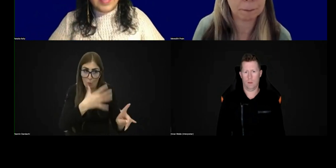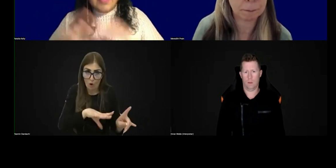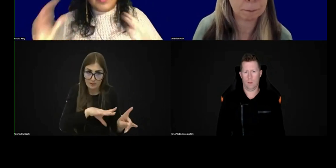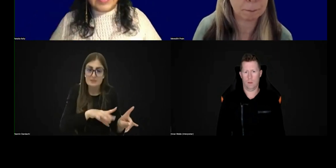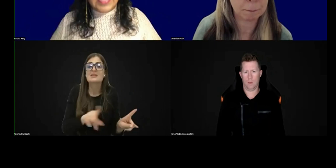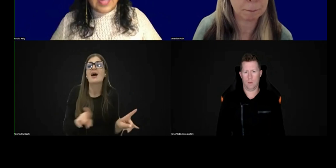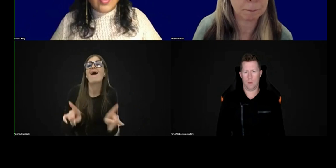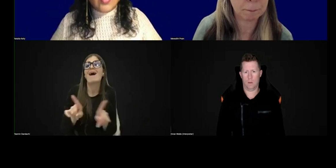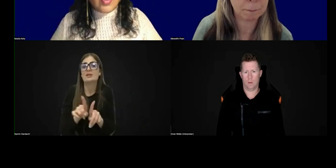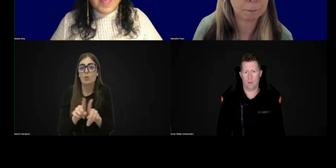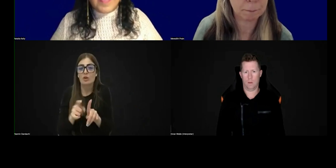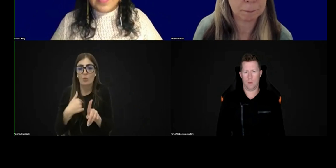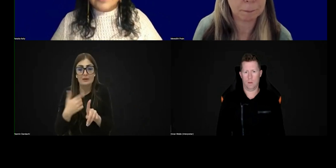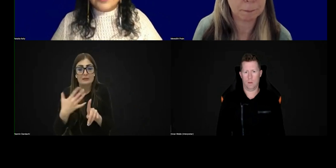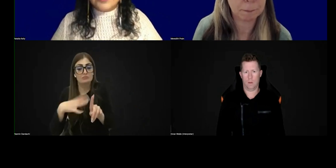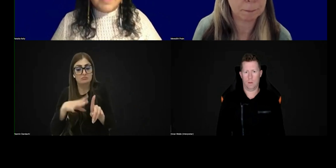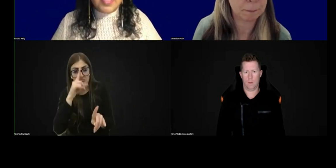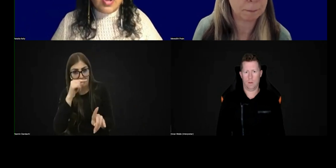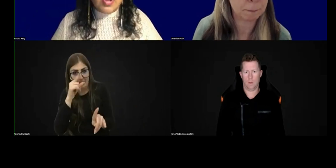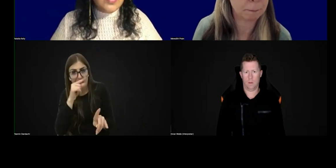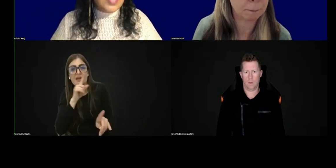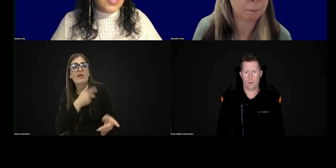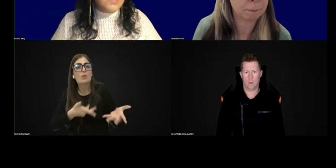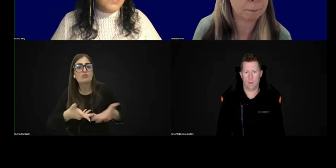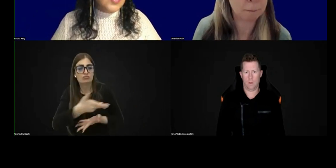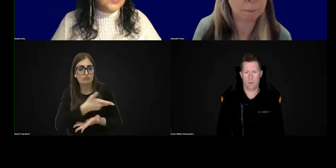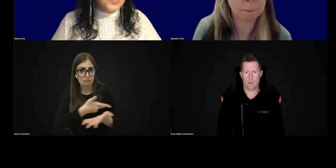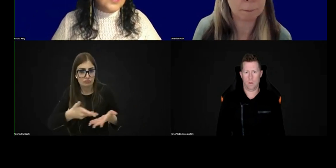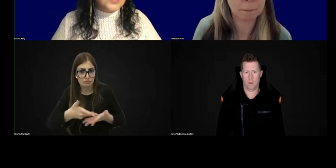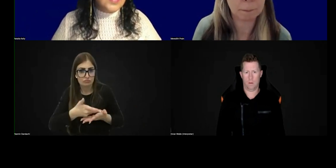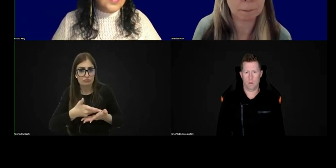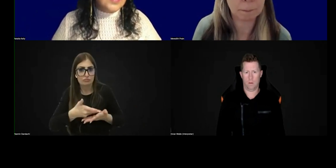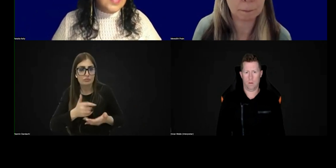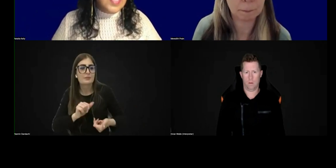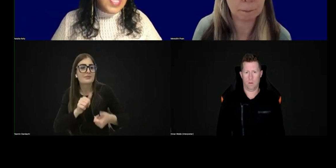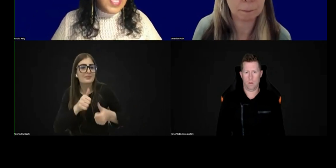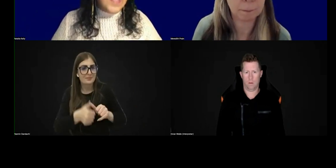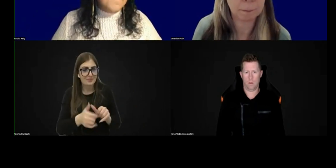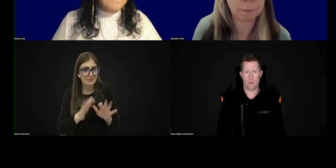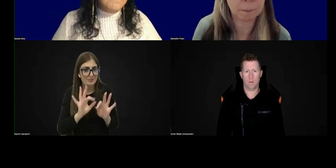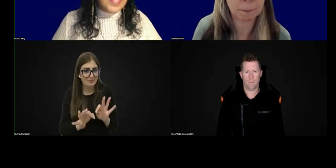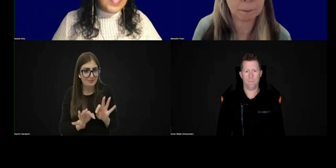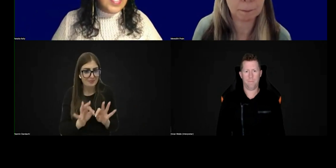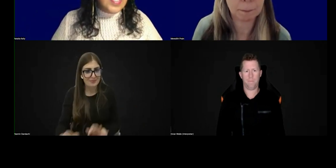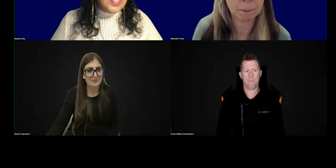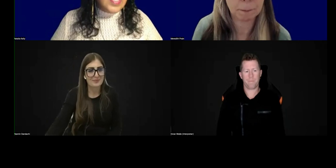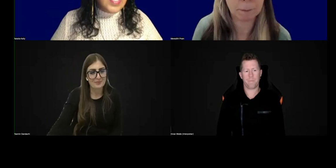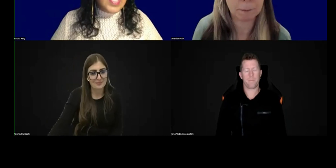And then we sit down and talk about that. So some of the goals I work towards is, um,